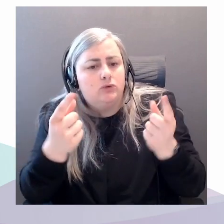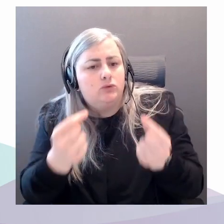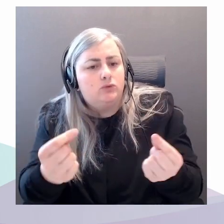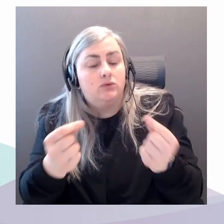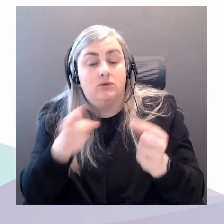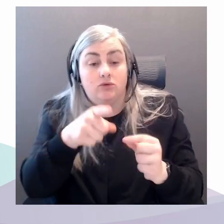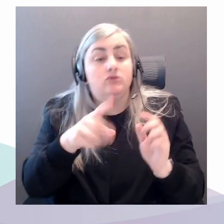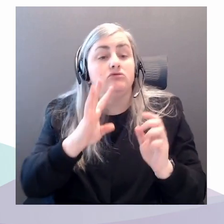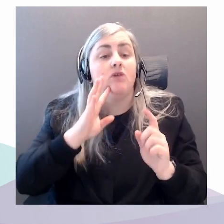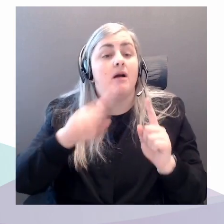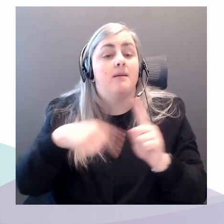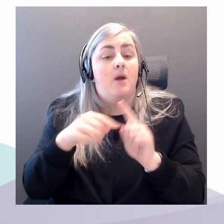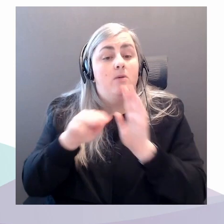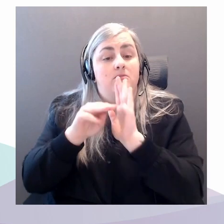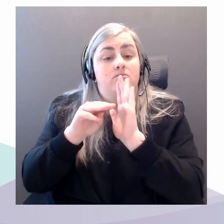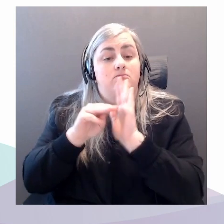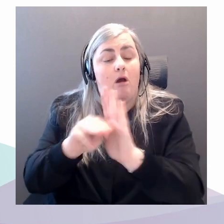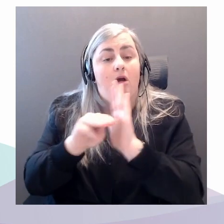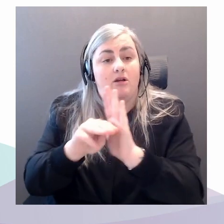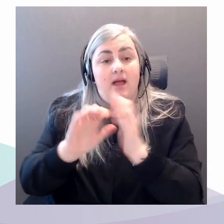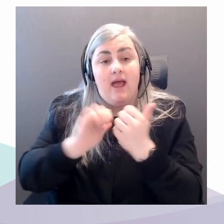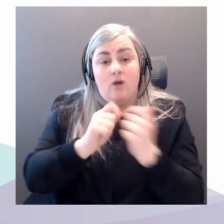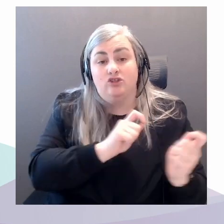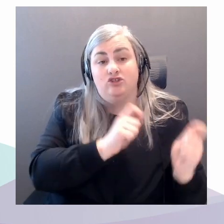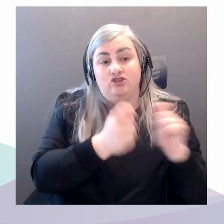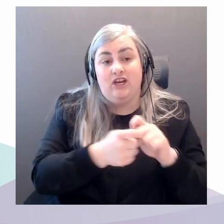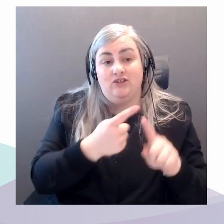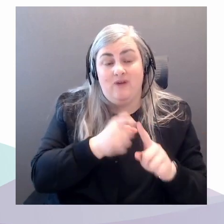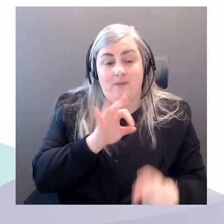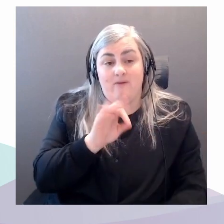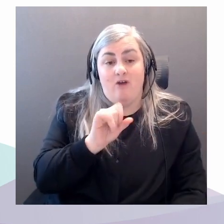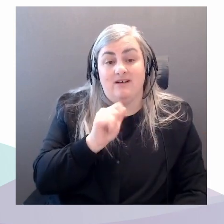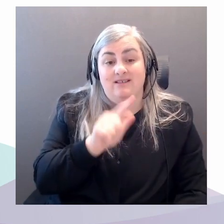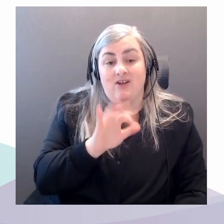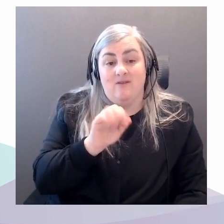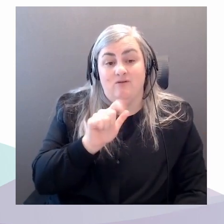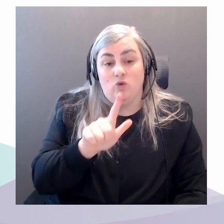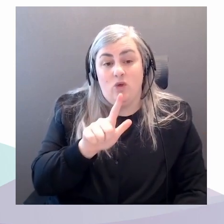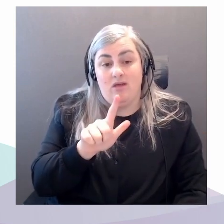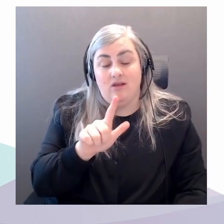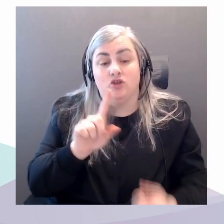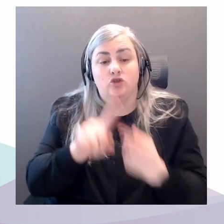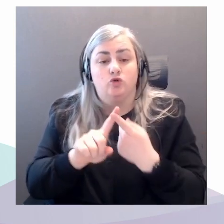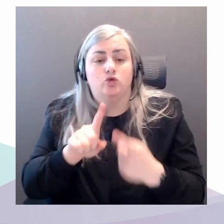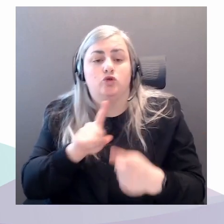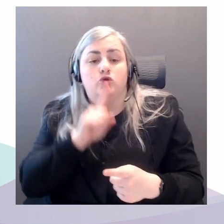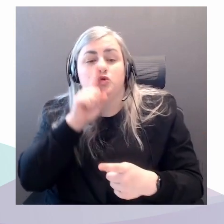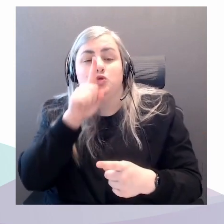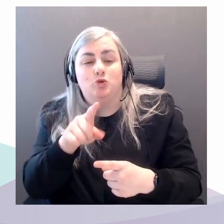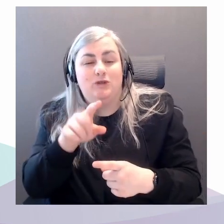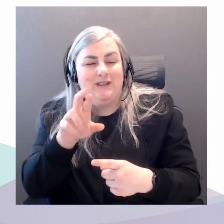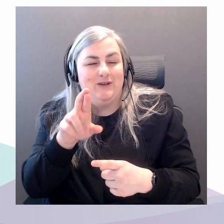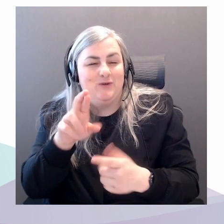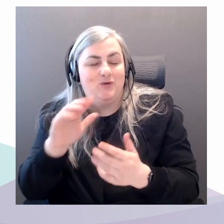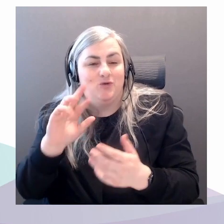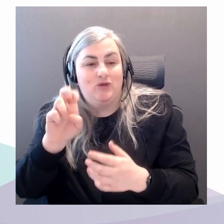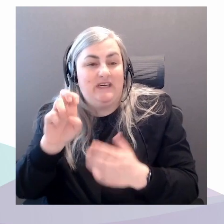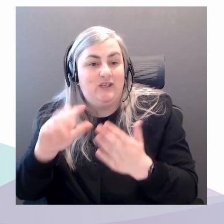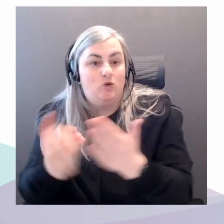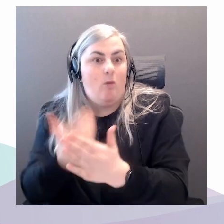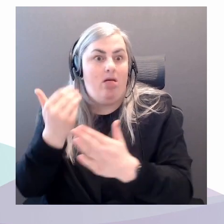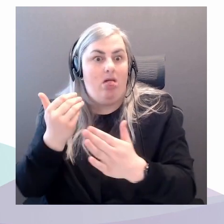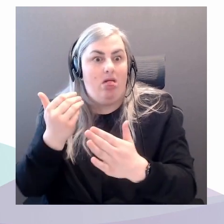fossil fuel subjects into truly renewable creatures. I really like this concept. Truly renewable